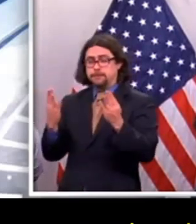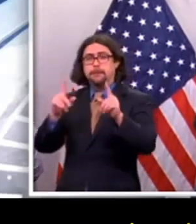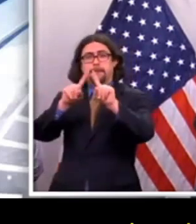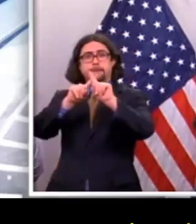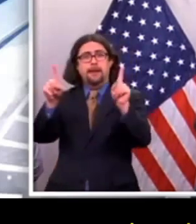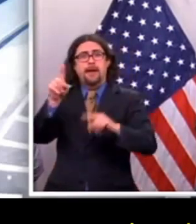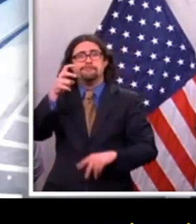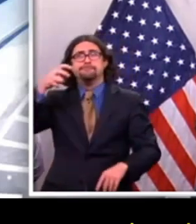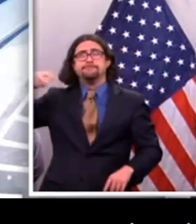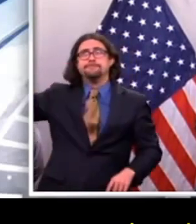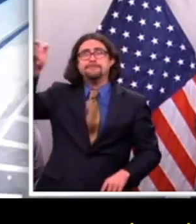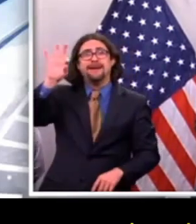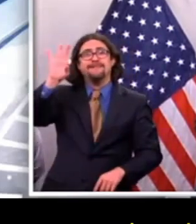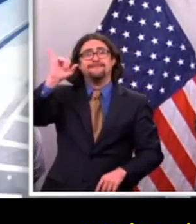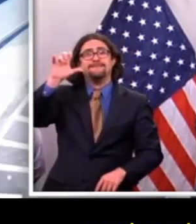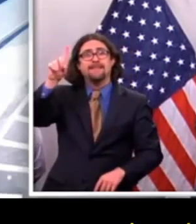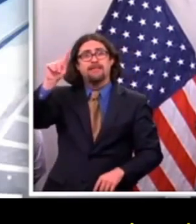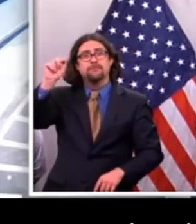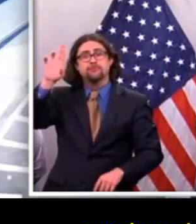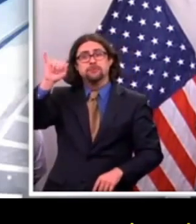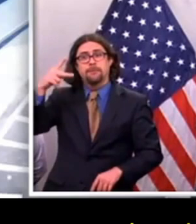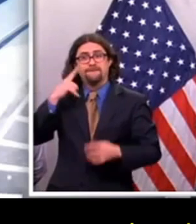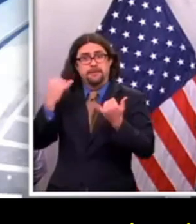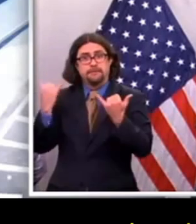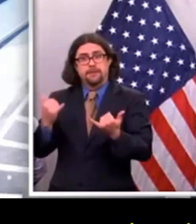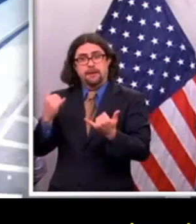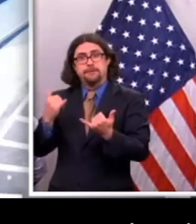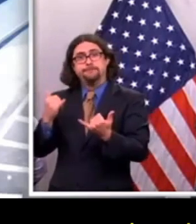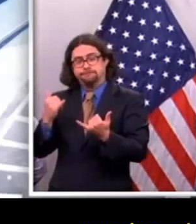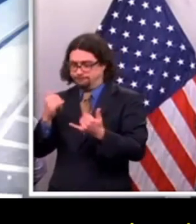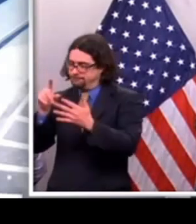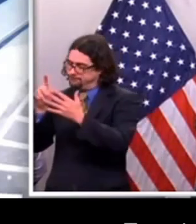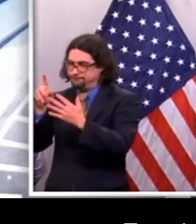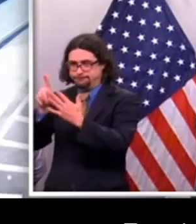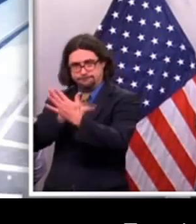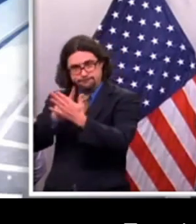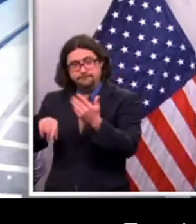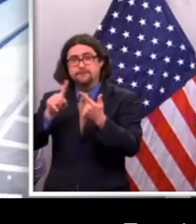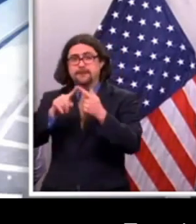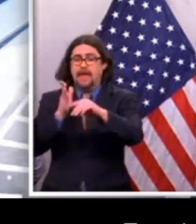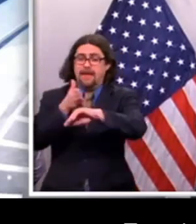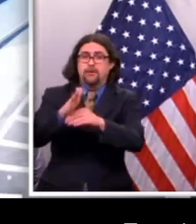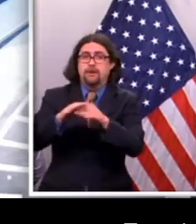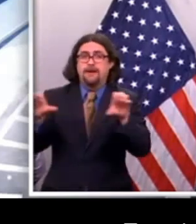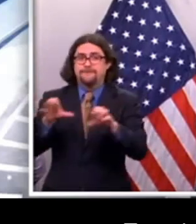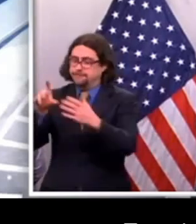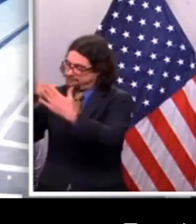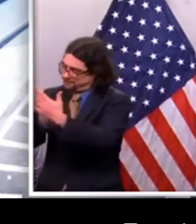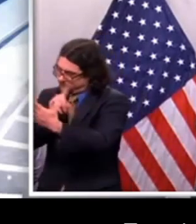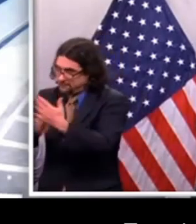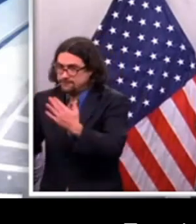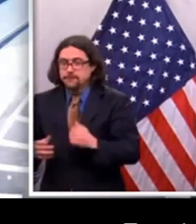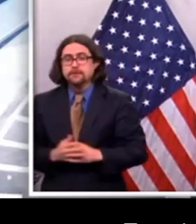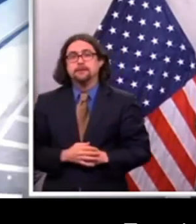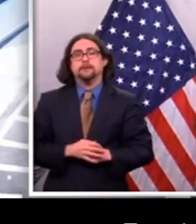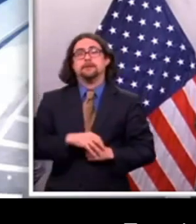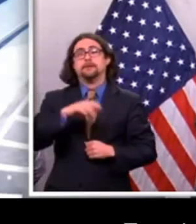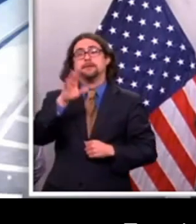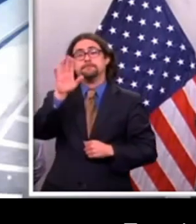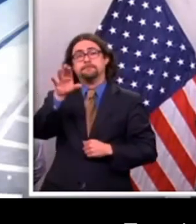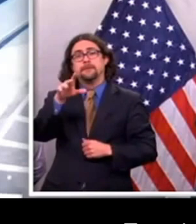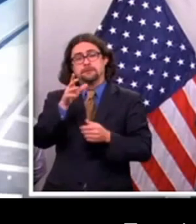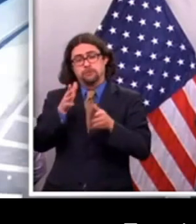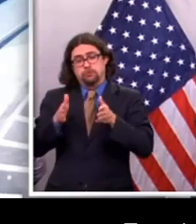It comes to parking alternate side. Parking canceled today, canceled tomorrow, Tuesday, canceled Wednesday as well.